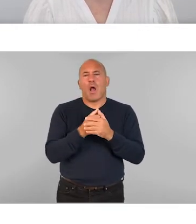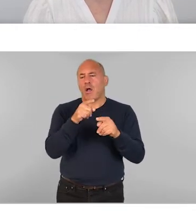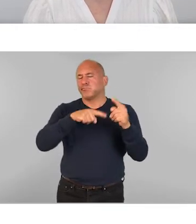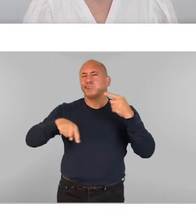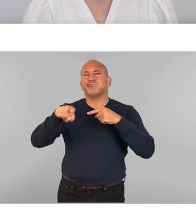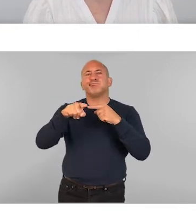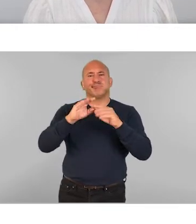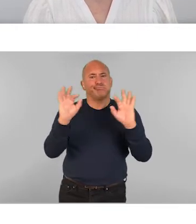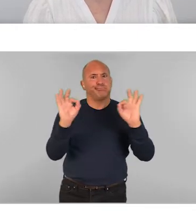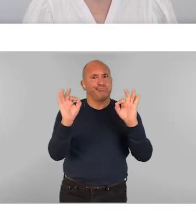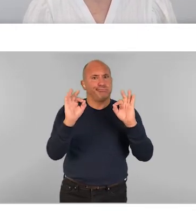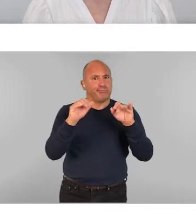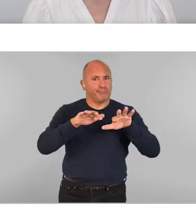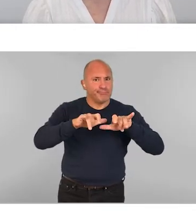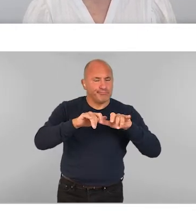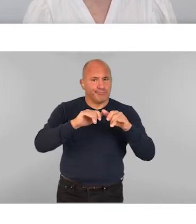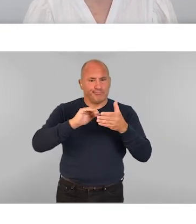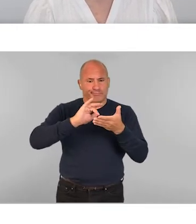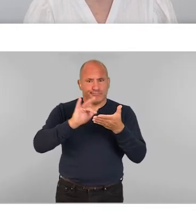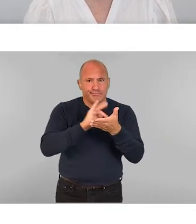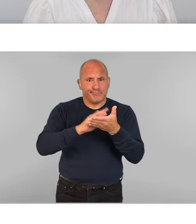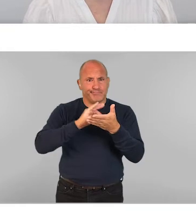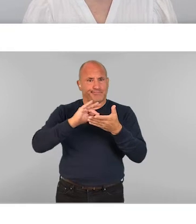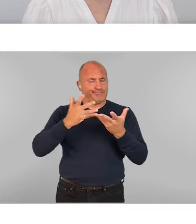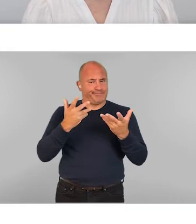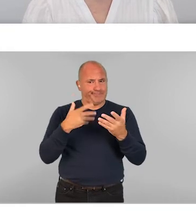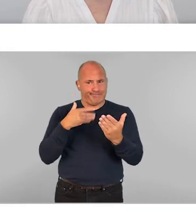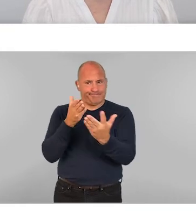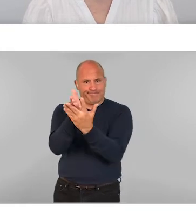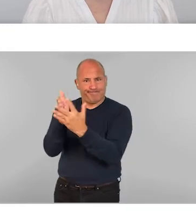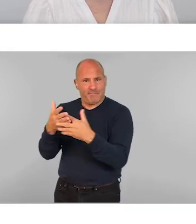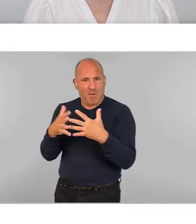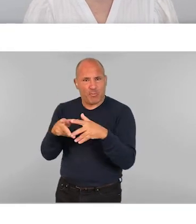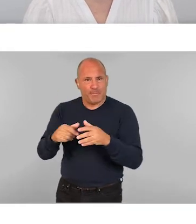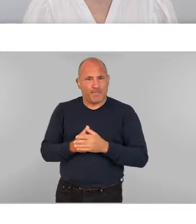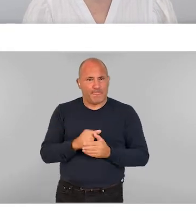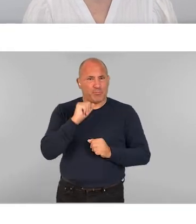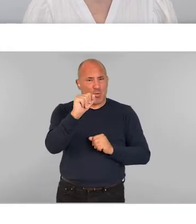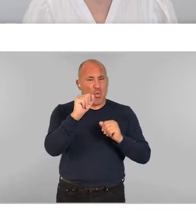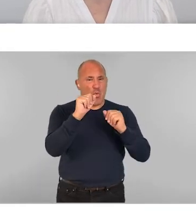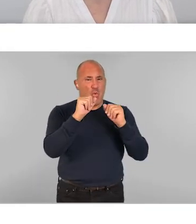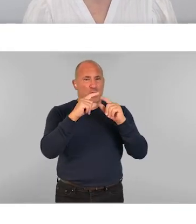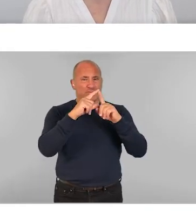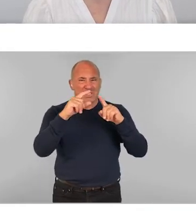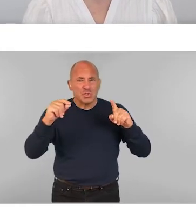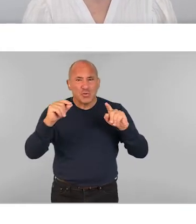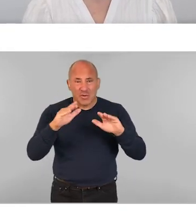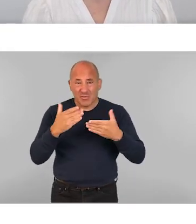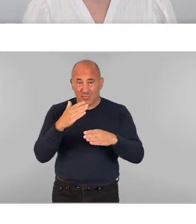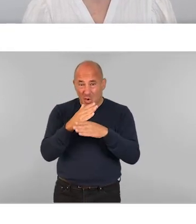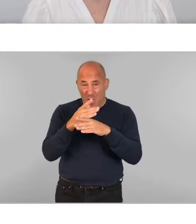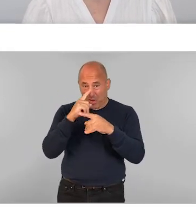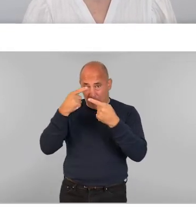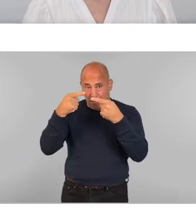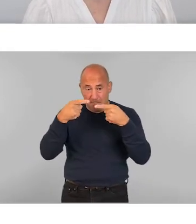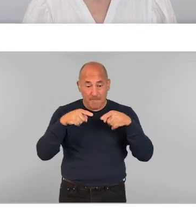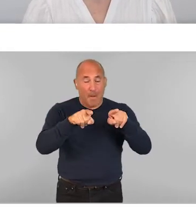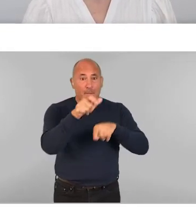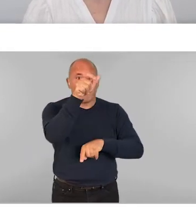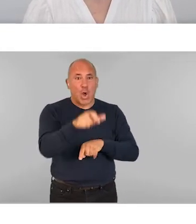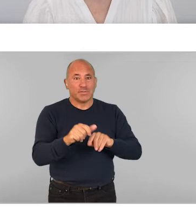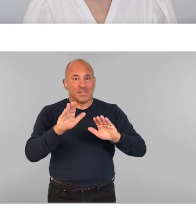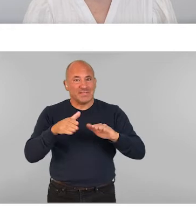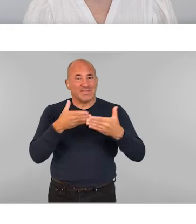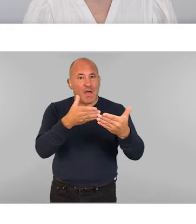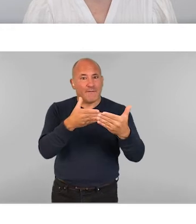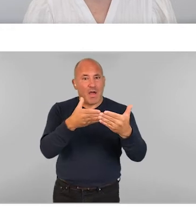how are those in digital poverty being reached? Does your digital offering work asynchronously with your in-person delivery for